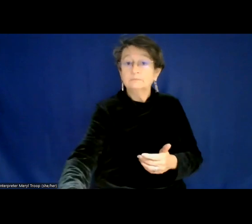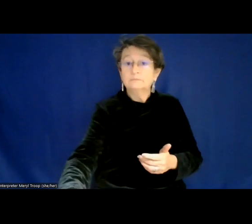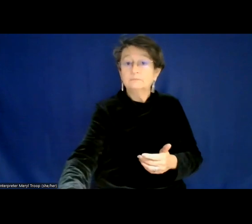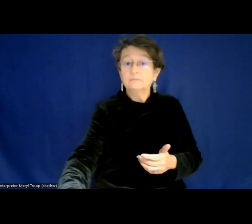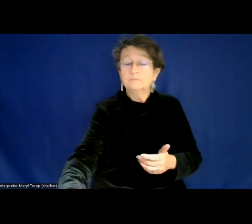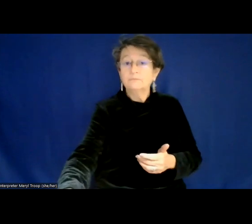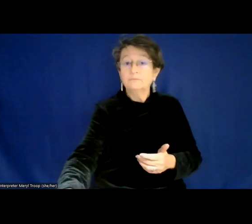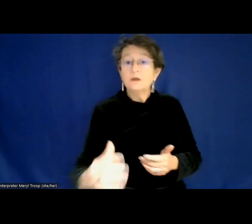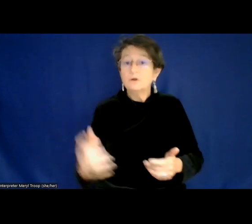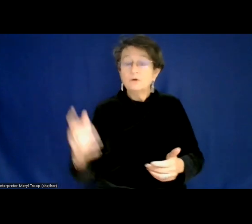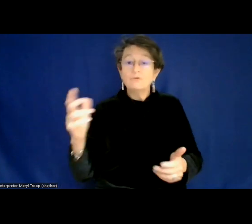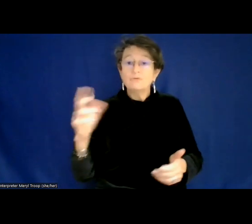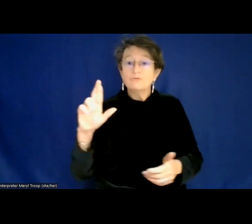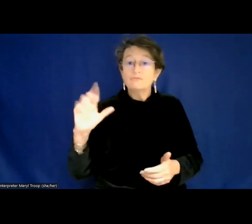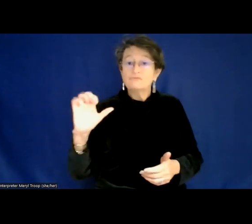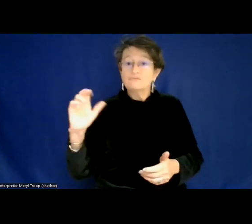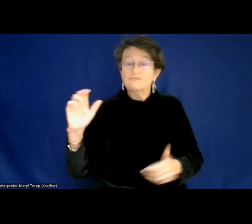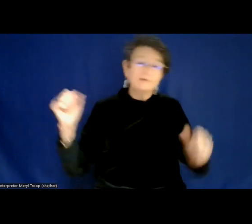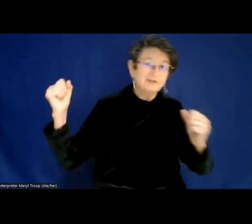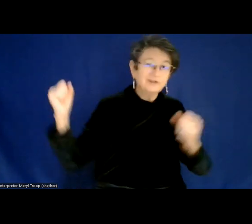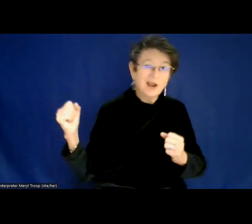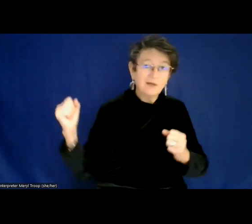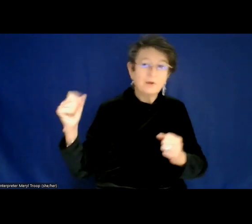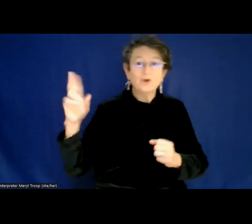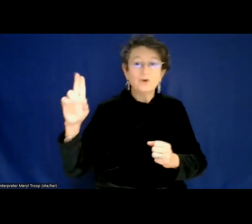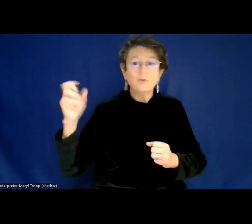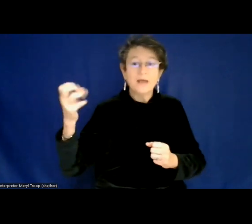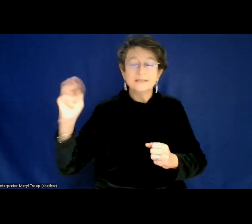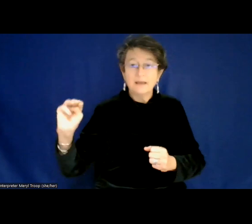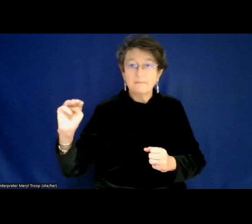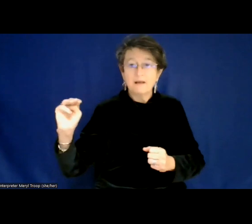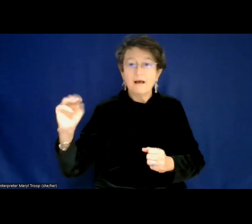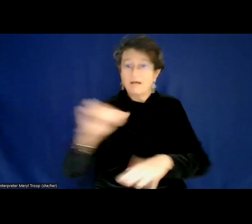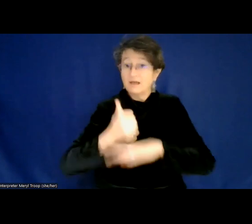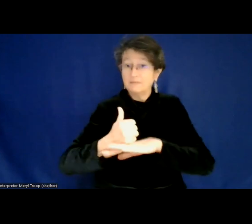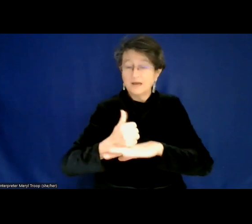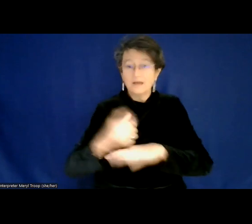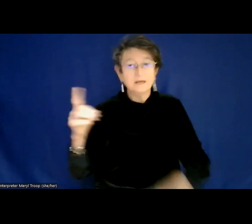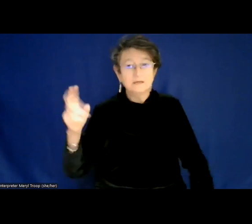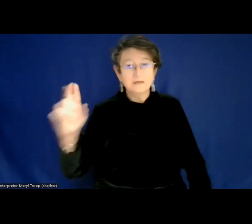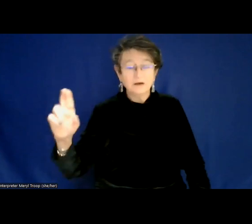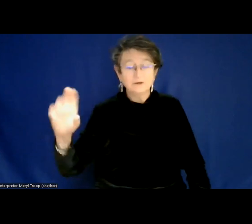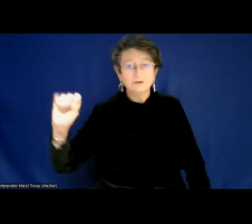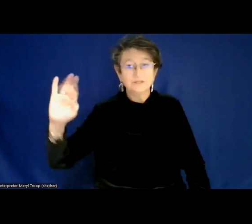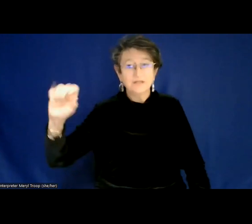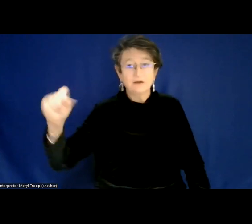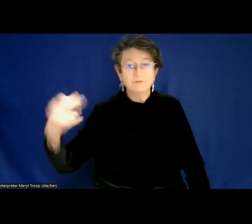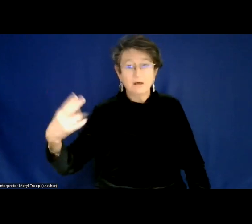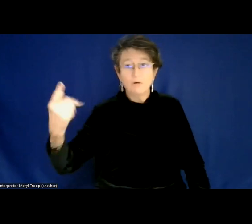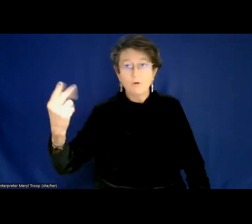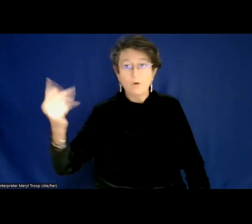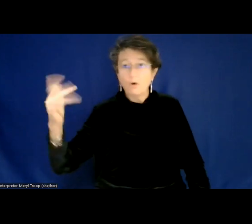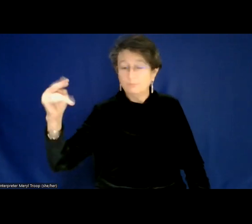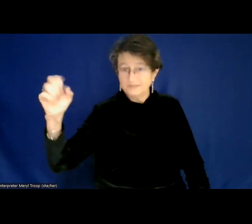rock star USM alumna. It's Dr. Sarah Holmes. She's the Assistant Provost for Student Affairs at USM. She'll